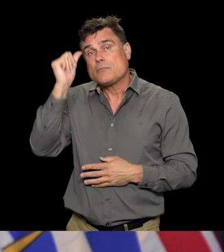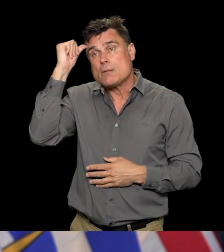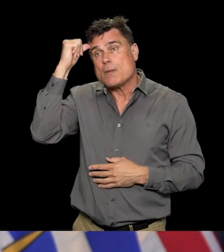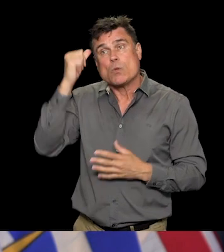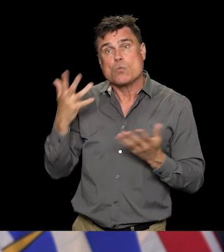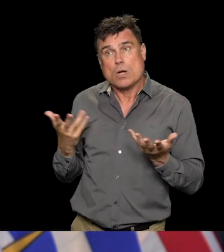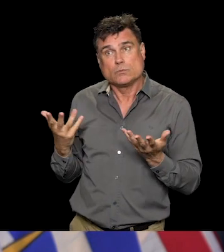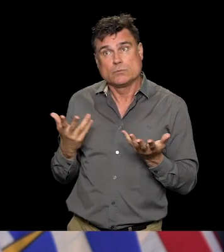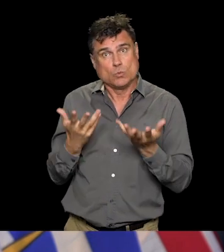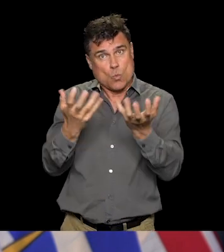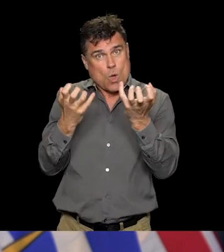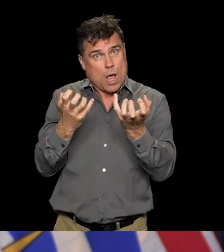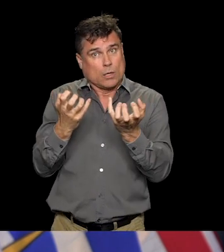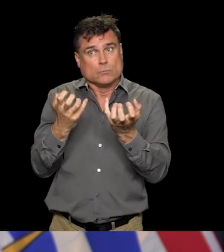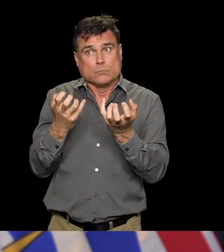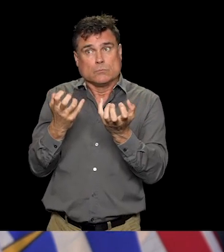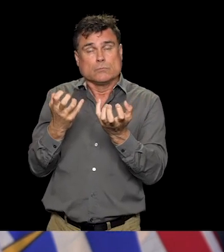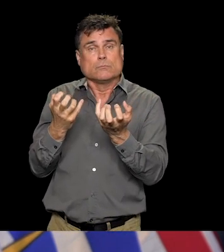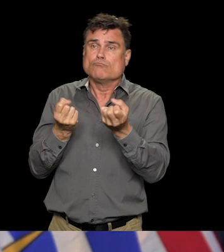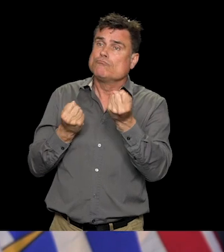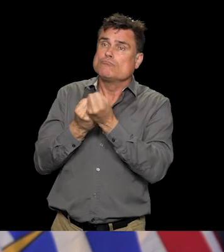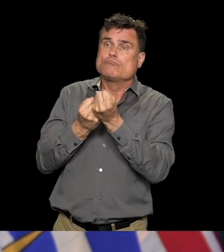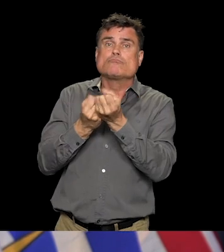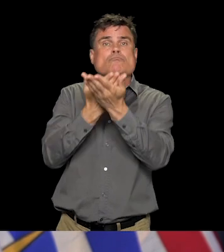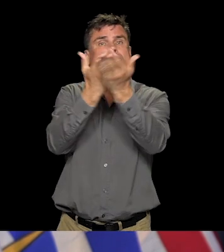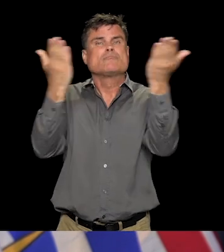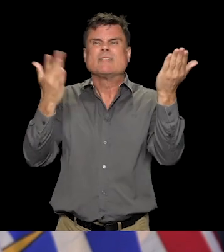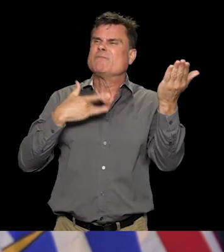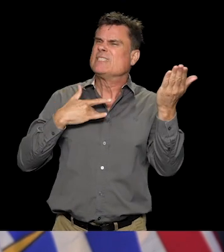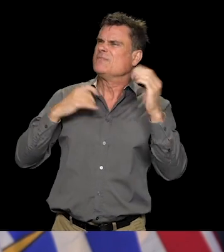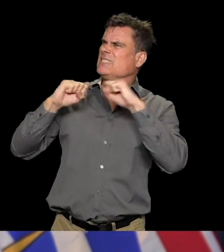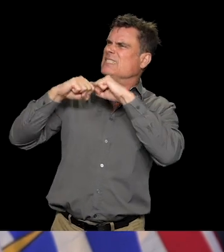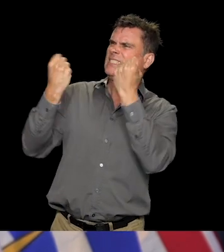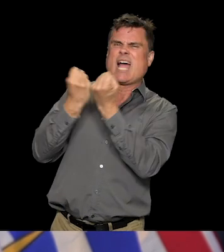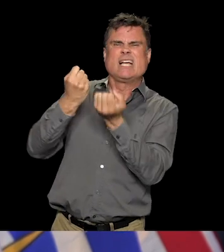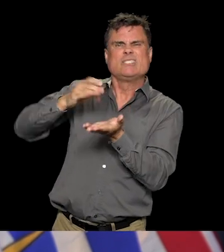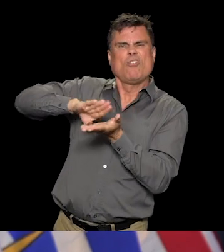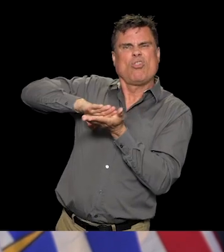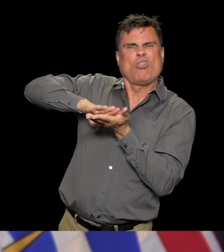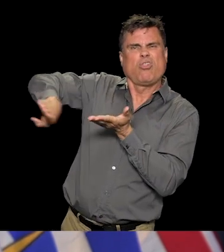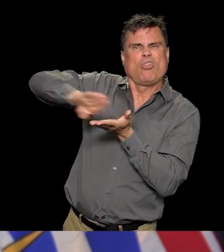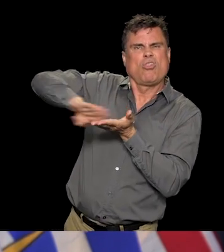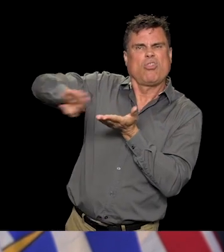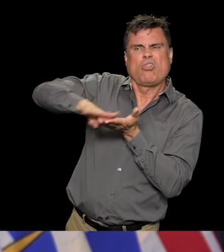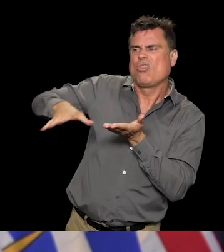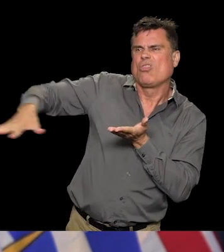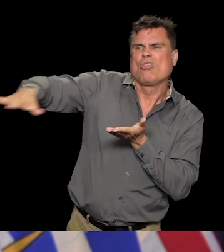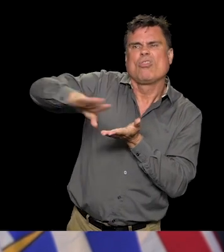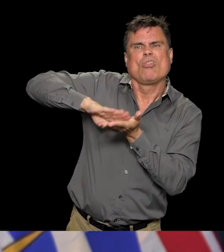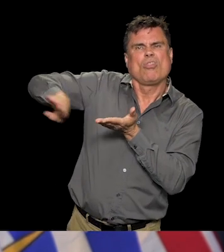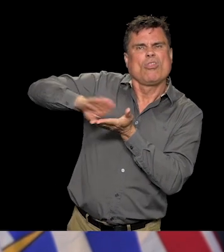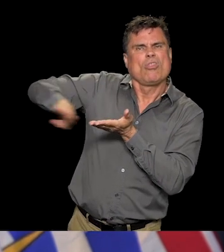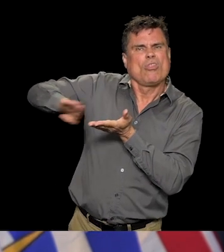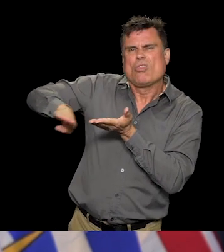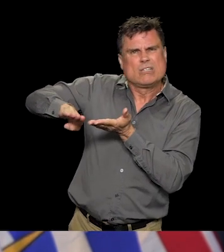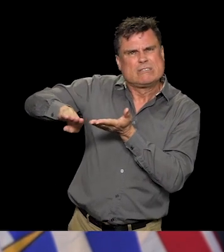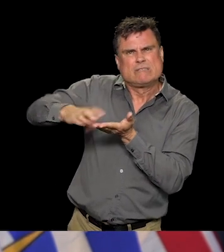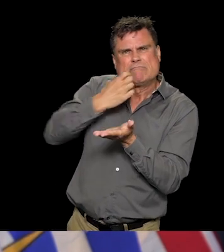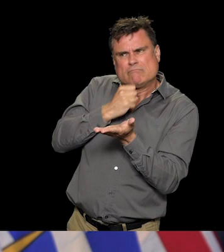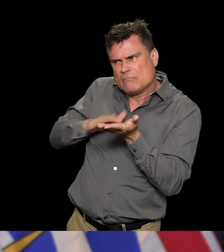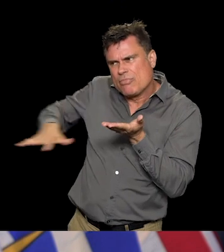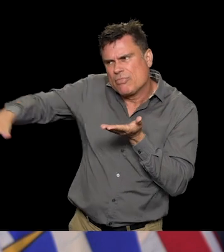Next question is from Mary Griffin, Czech News. Oh, hi. Thank you very much for taking my call, Dr. Henry.